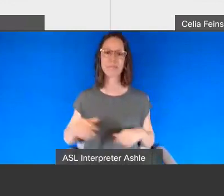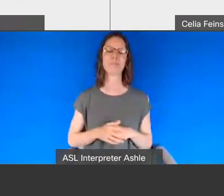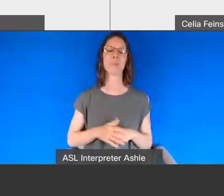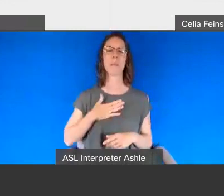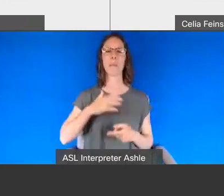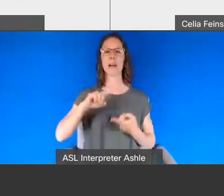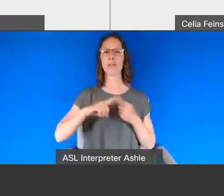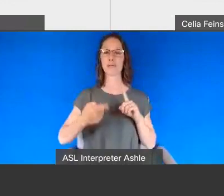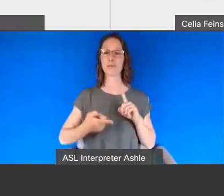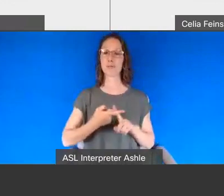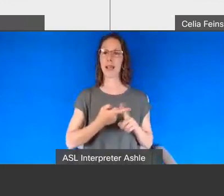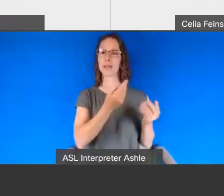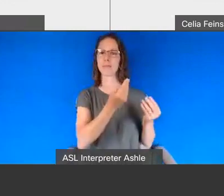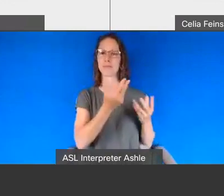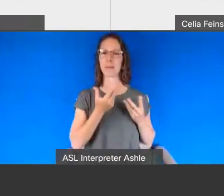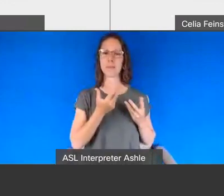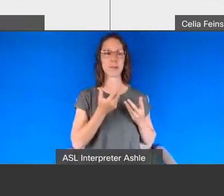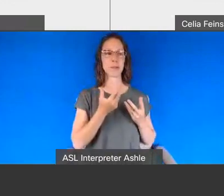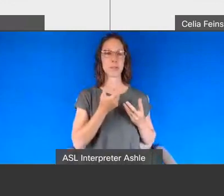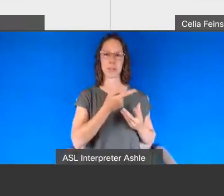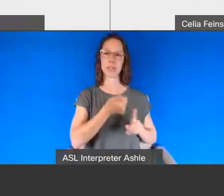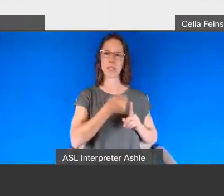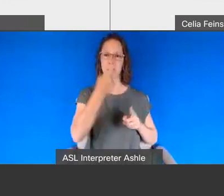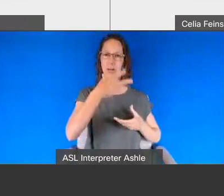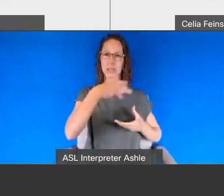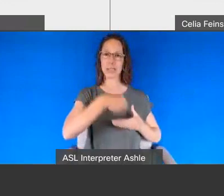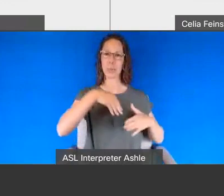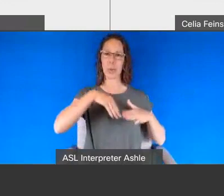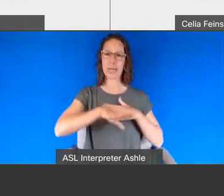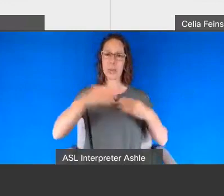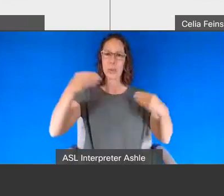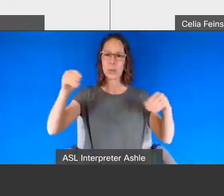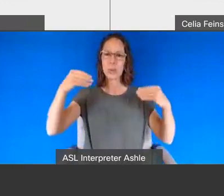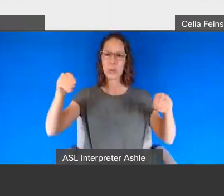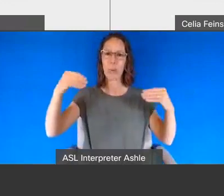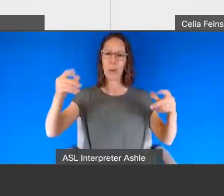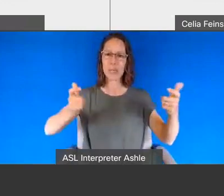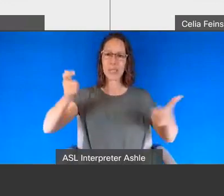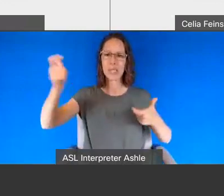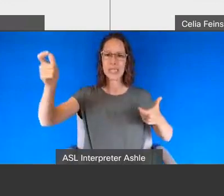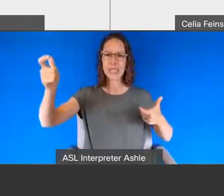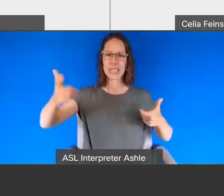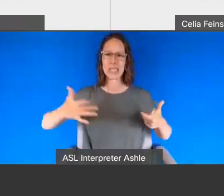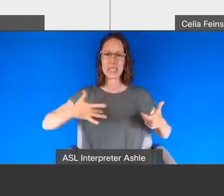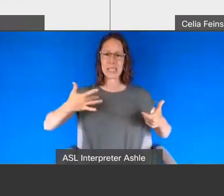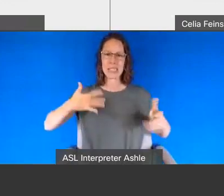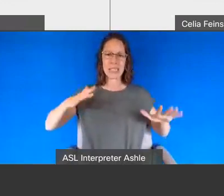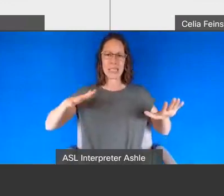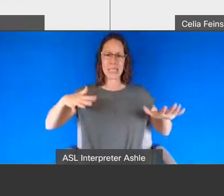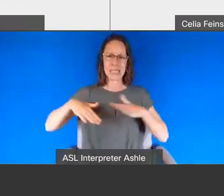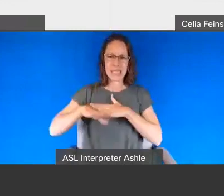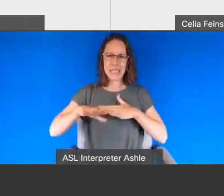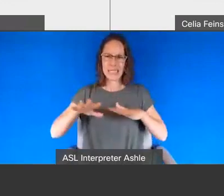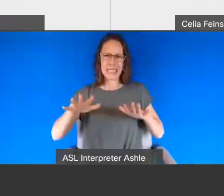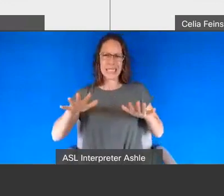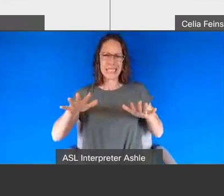department store for example and being extremely agitated that they're playing music background